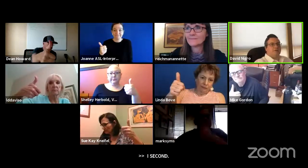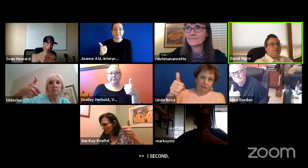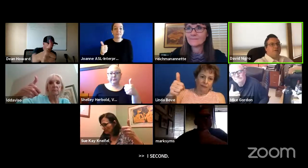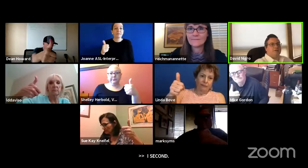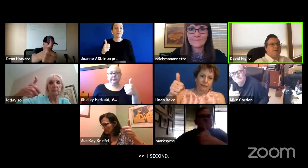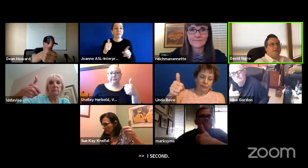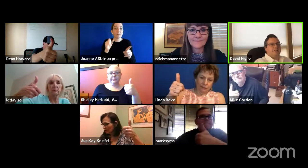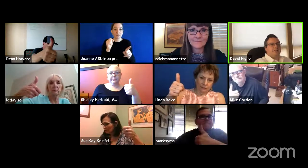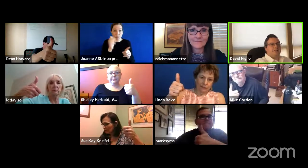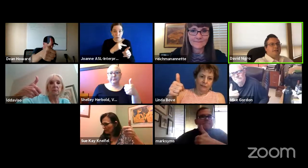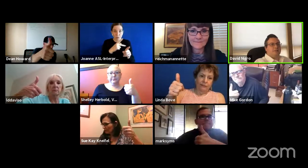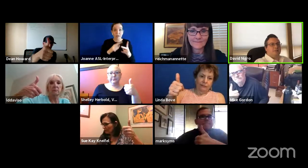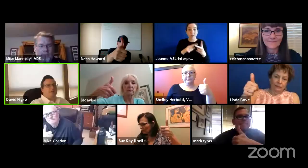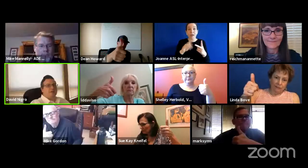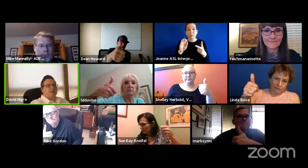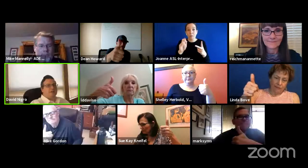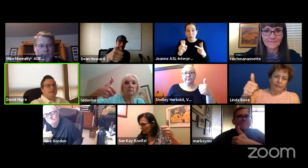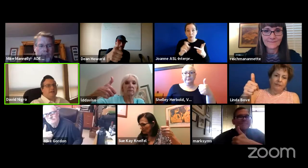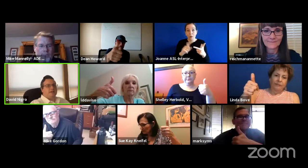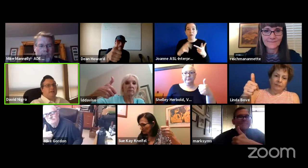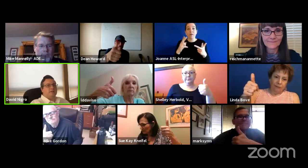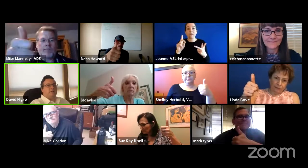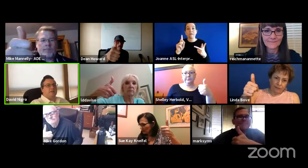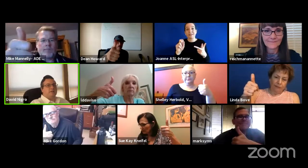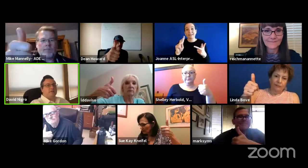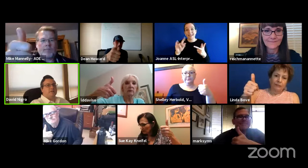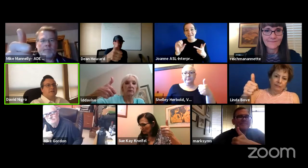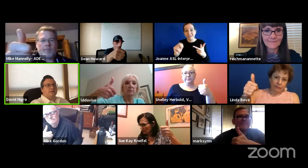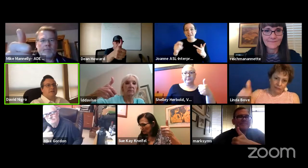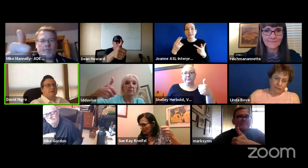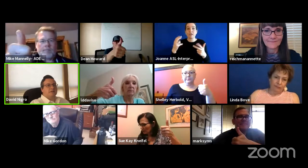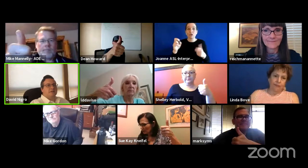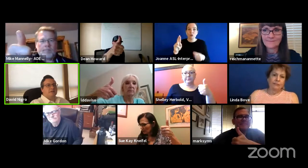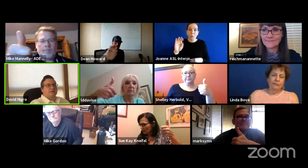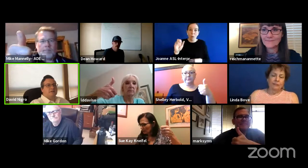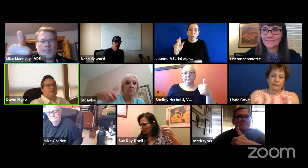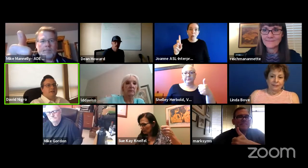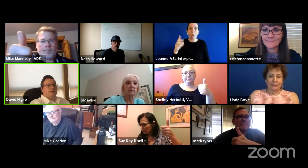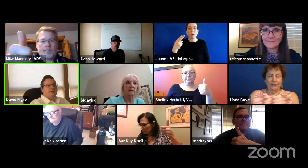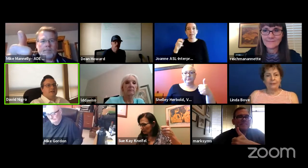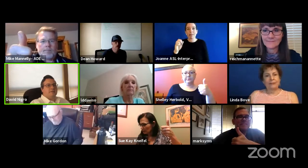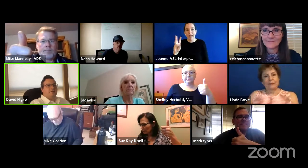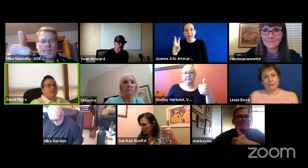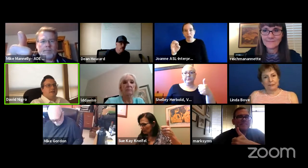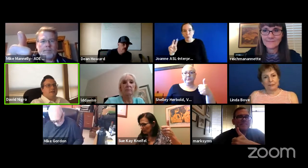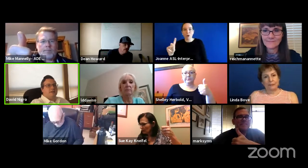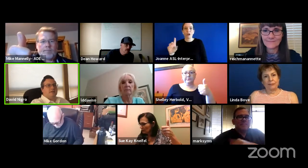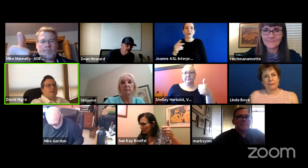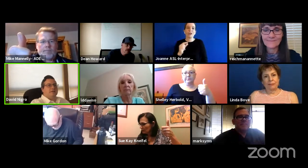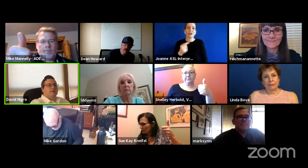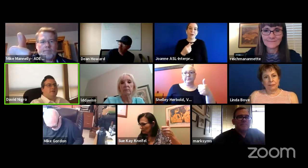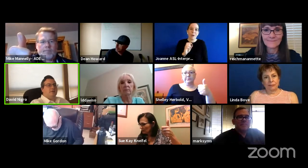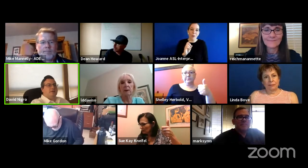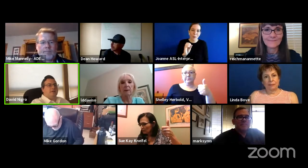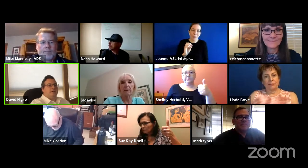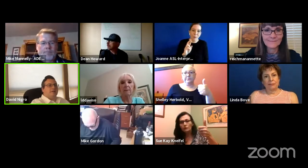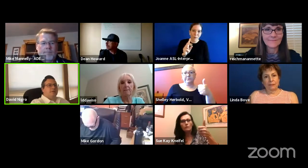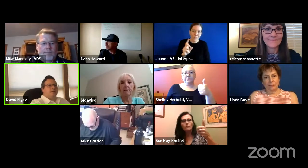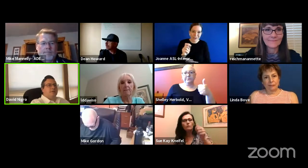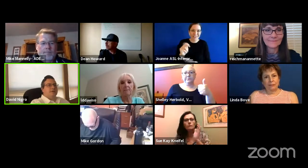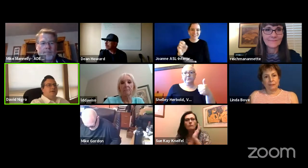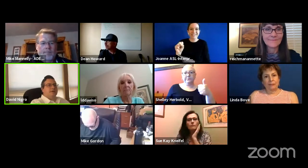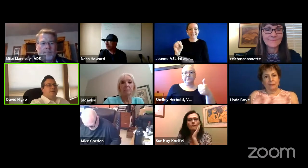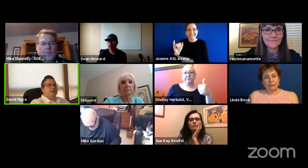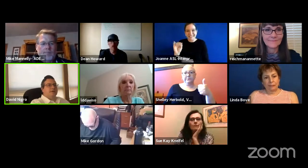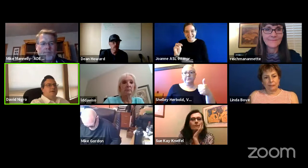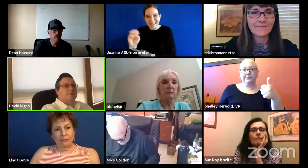both davison purple howard gordon uh sims and manly all voting yes with